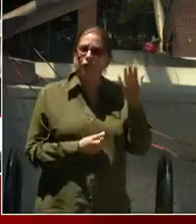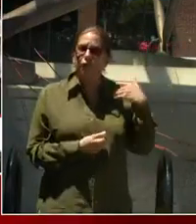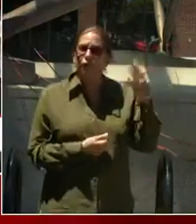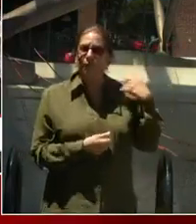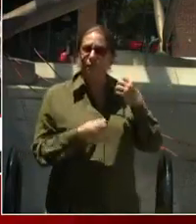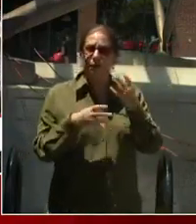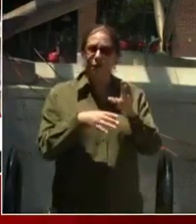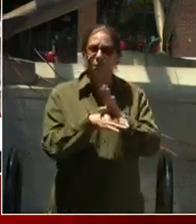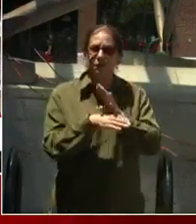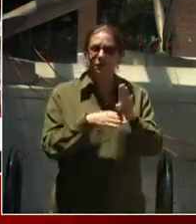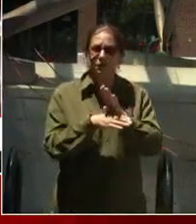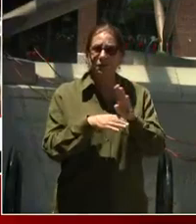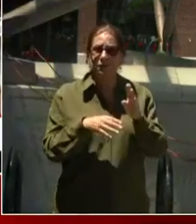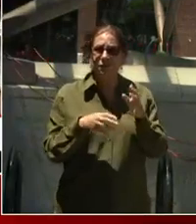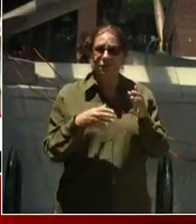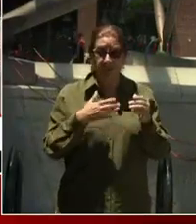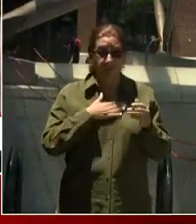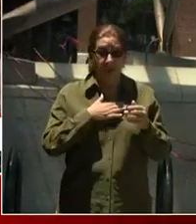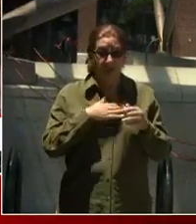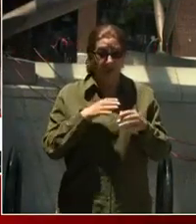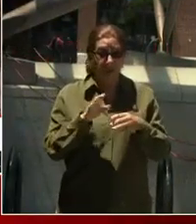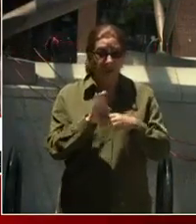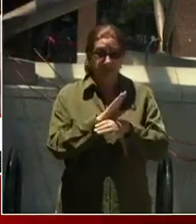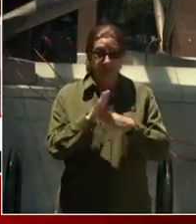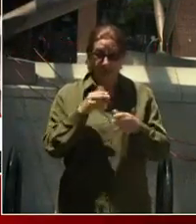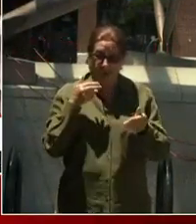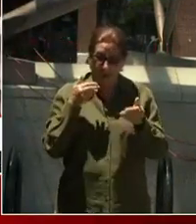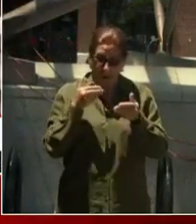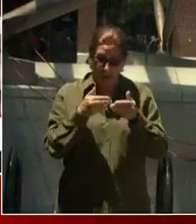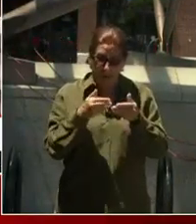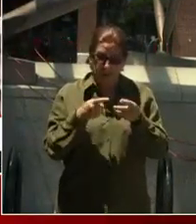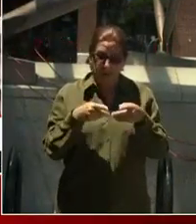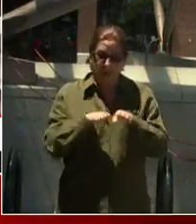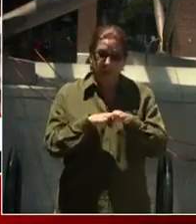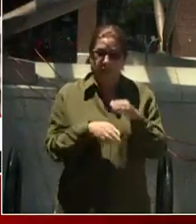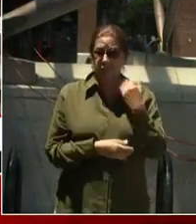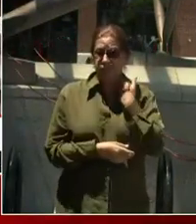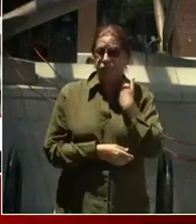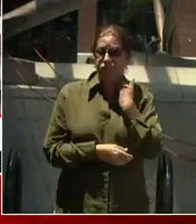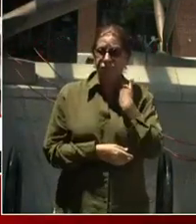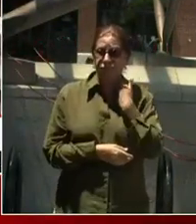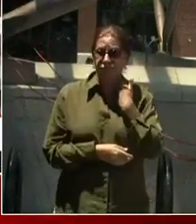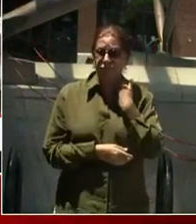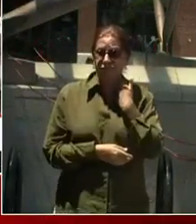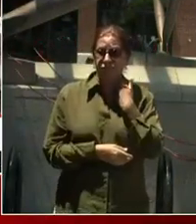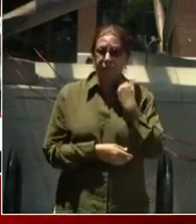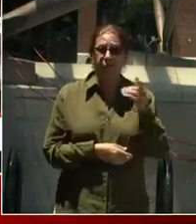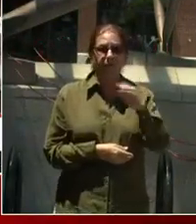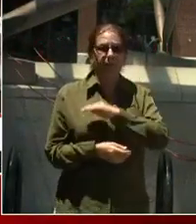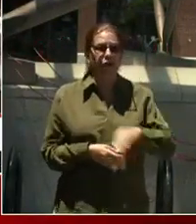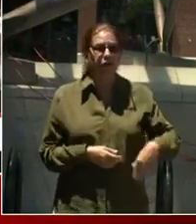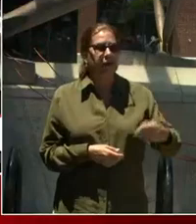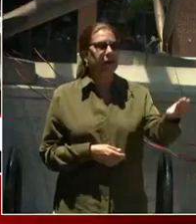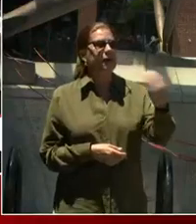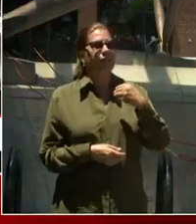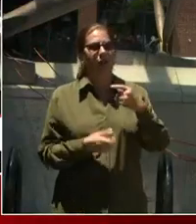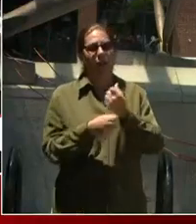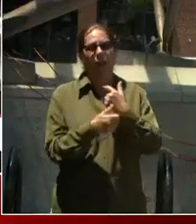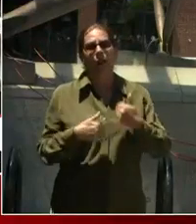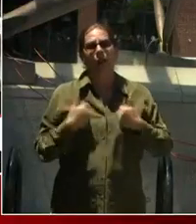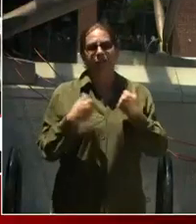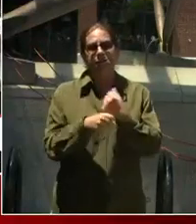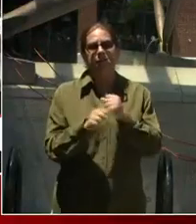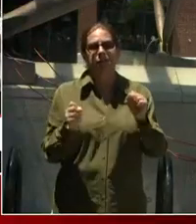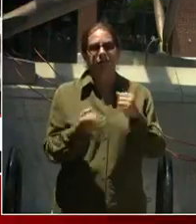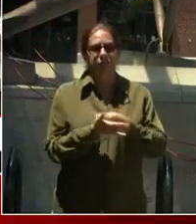Ben's Chili Bowl is on the brink. We got the letters from all over the country, but mostly from D.C., saying, we don't want anything to